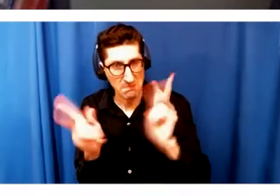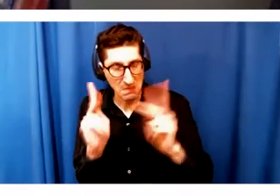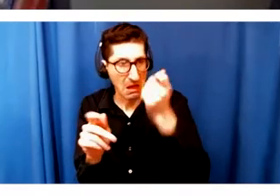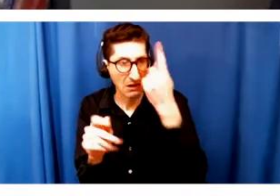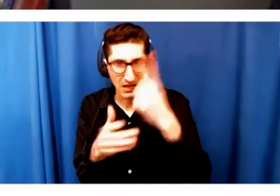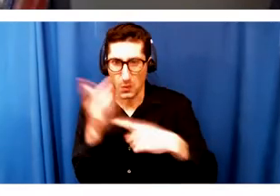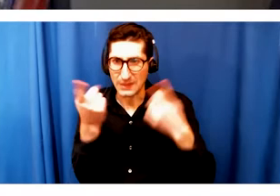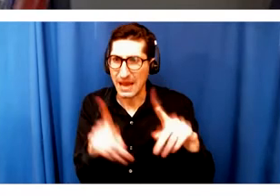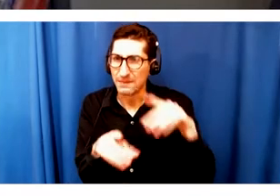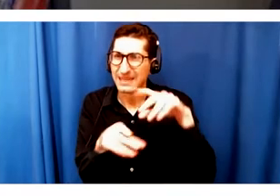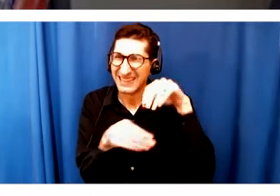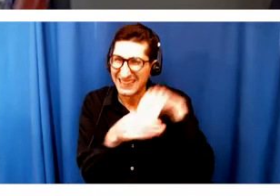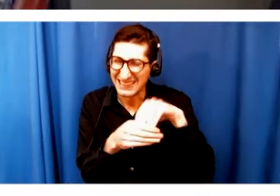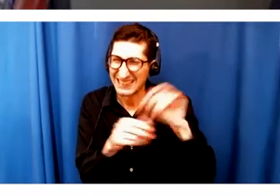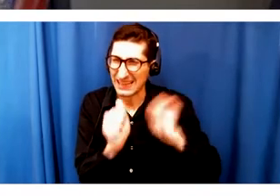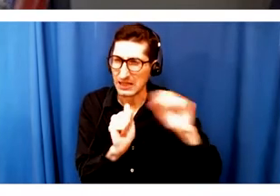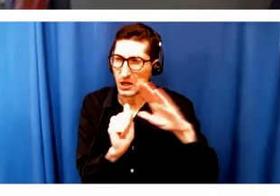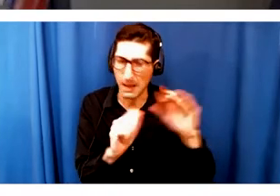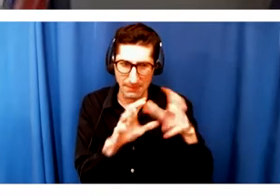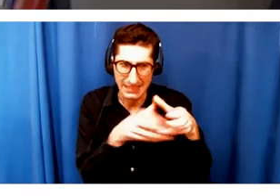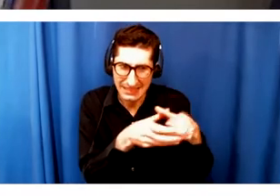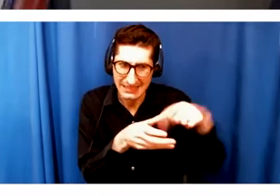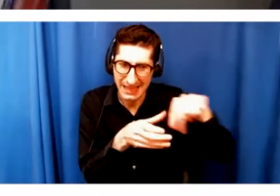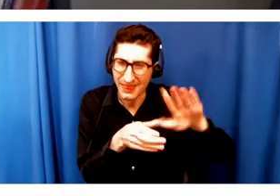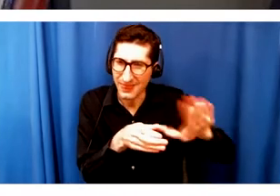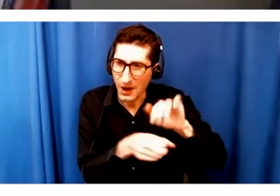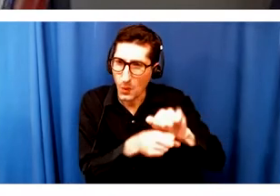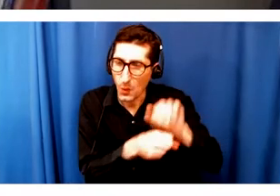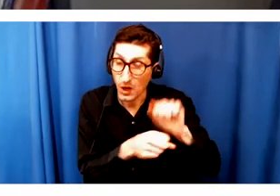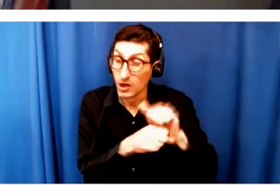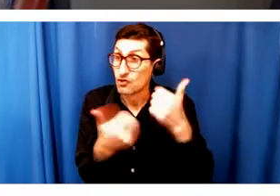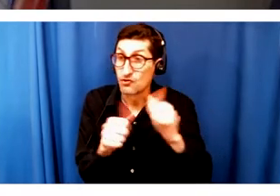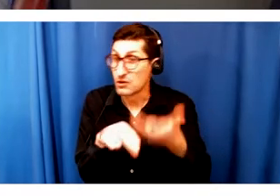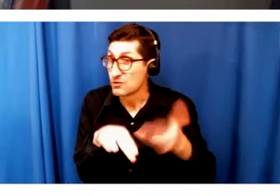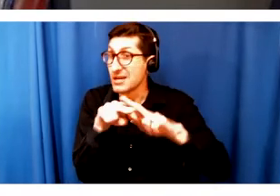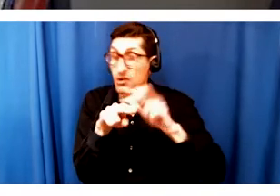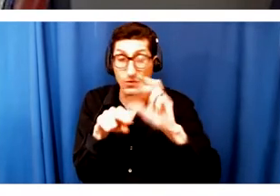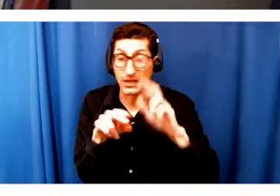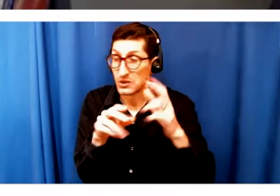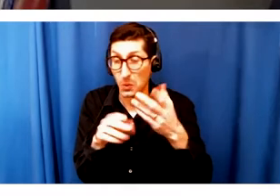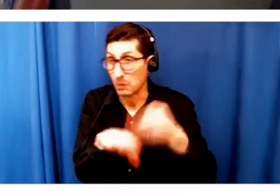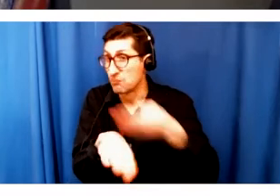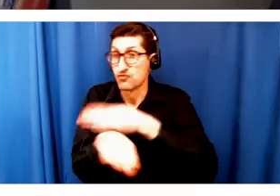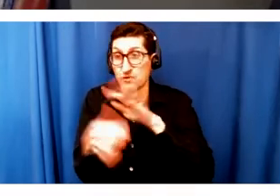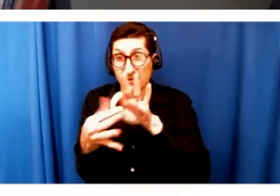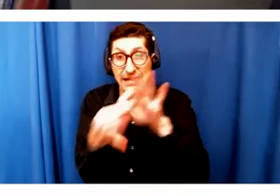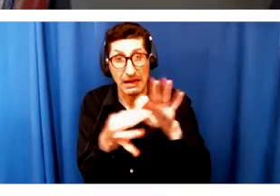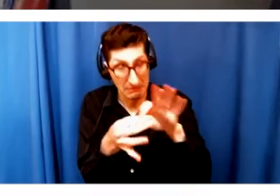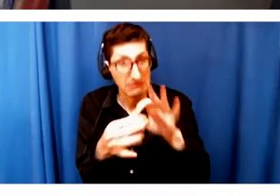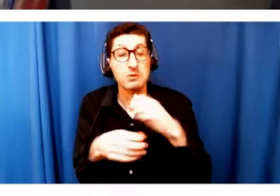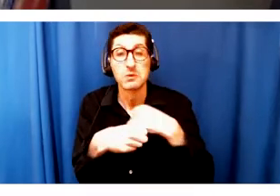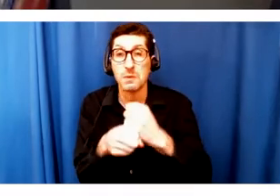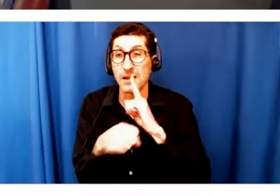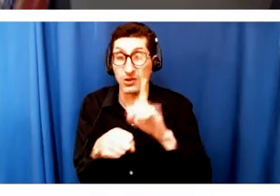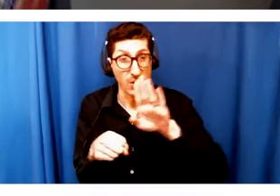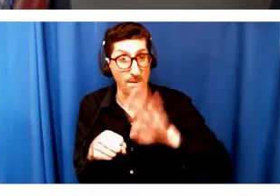this opportunity to either strengthen or create connections between the different entities that make art in Boston and the greater Boston area.